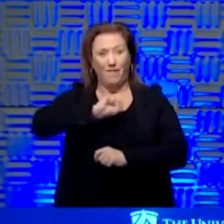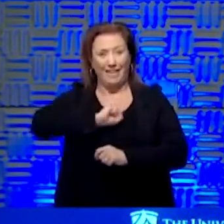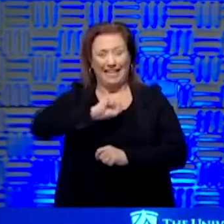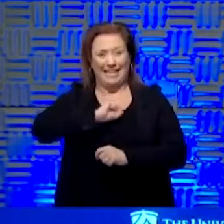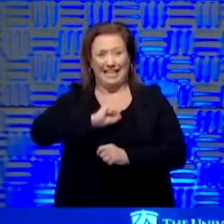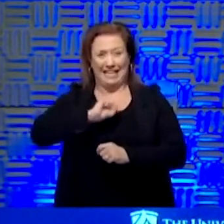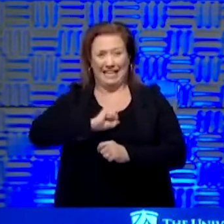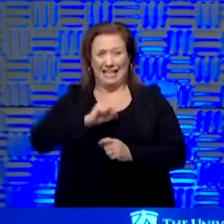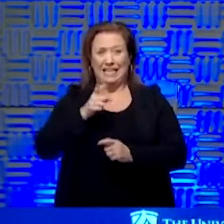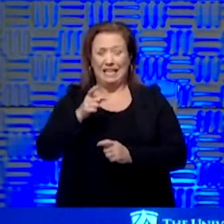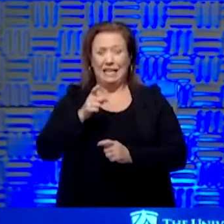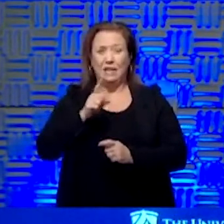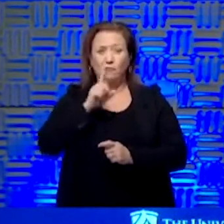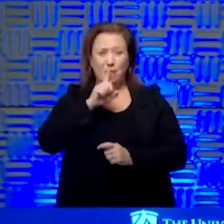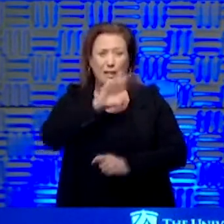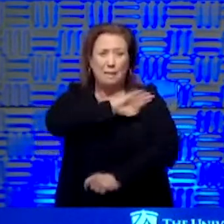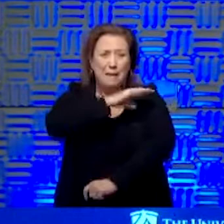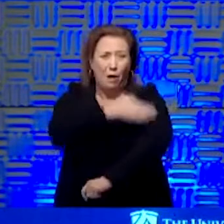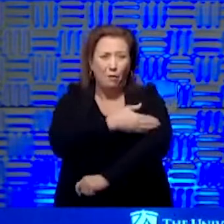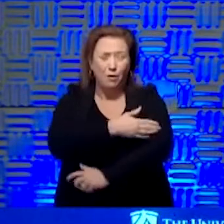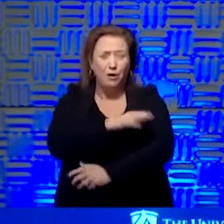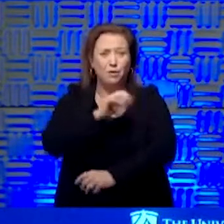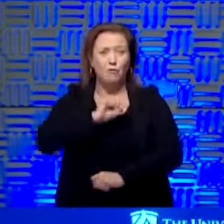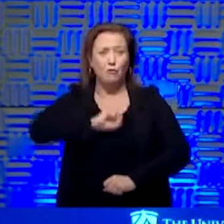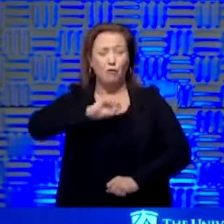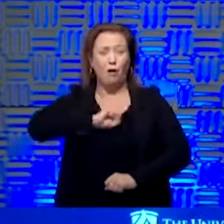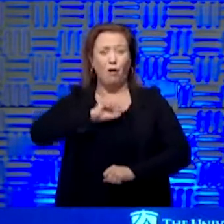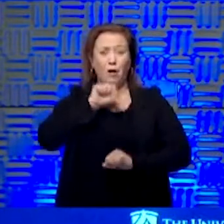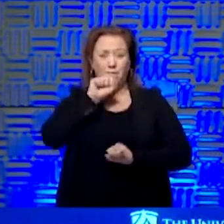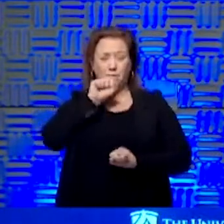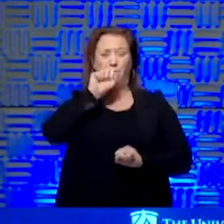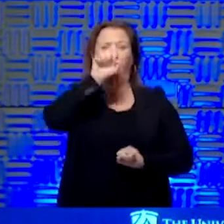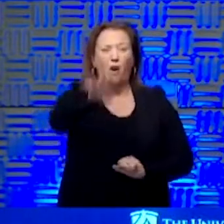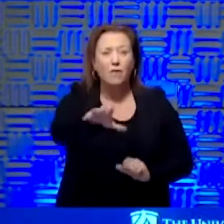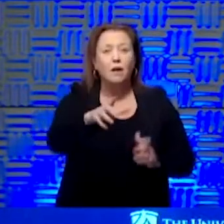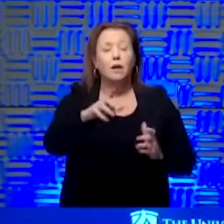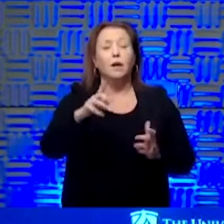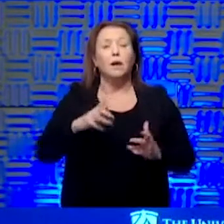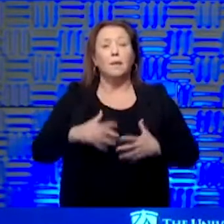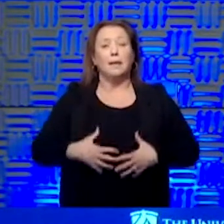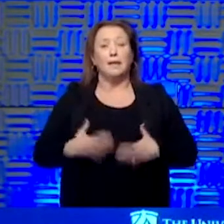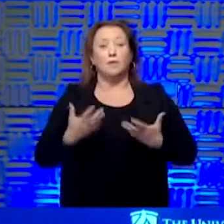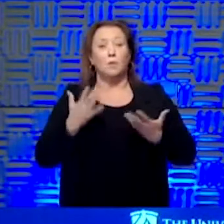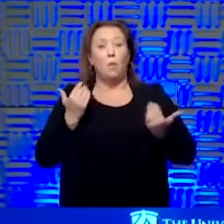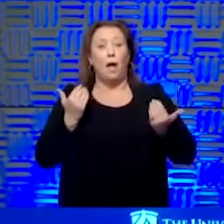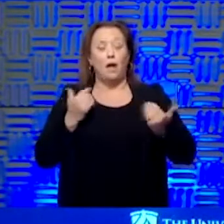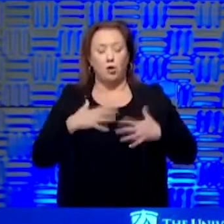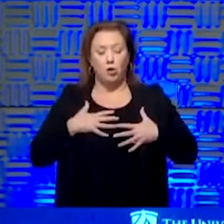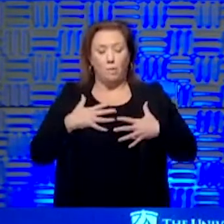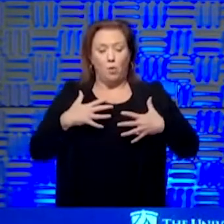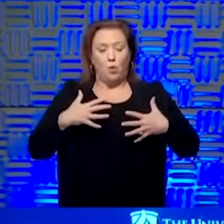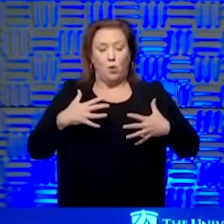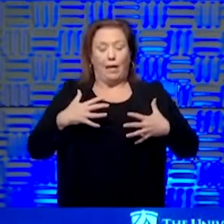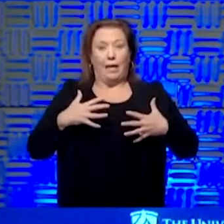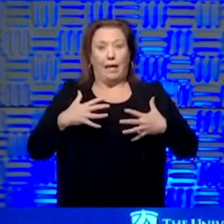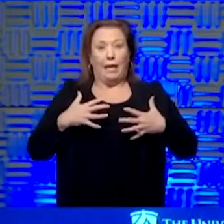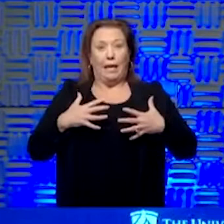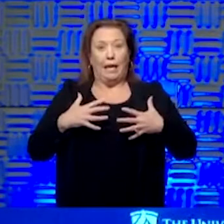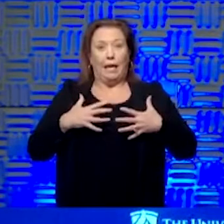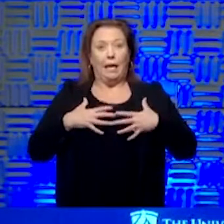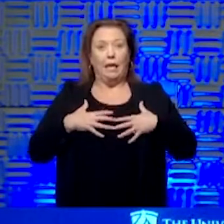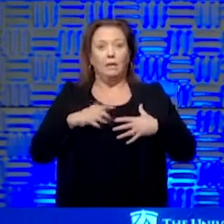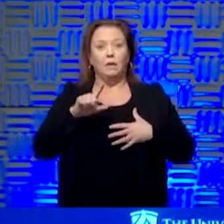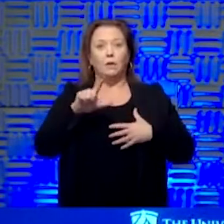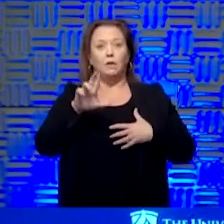enormously powerful. Because the way we do that is you take a really deep breath, and, you know, your lungs